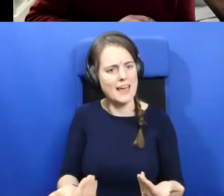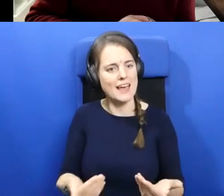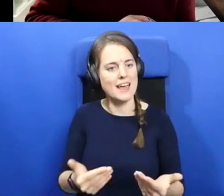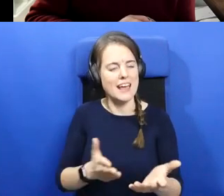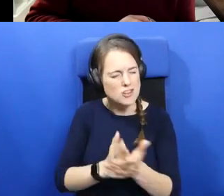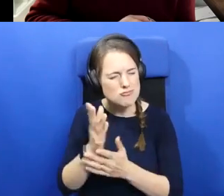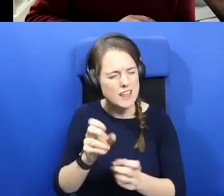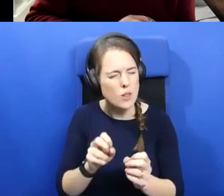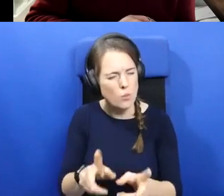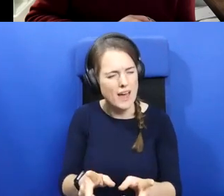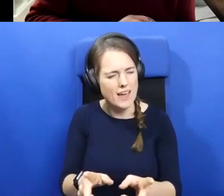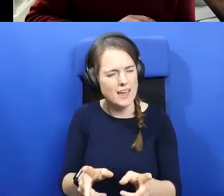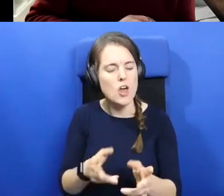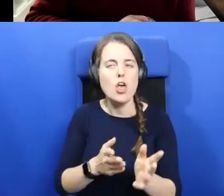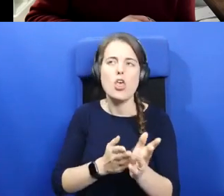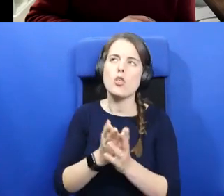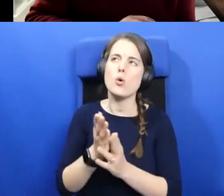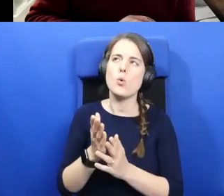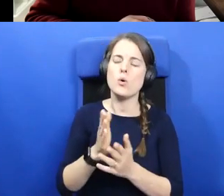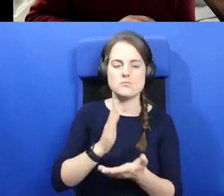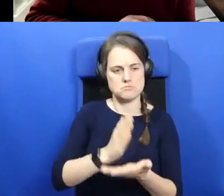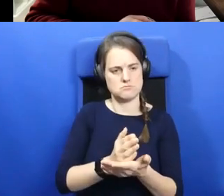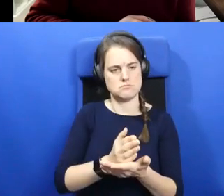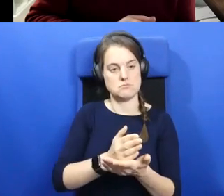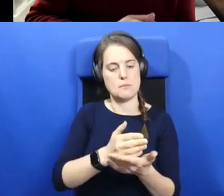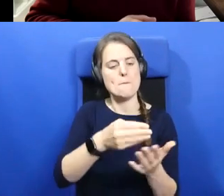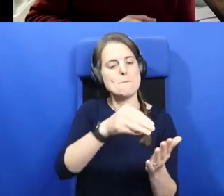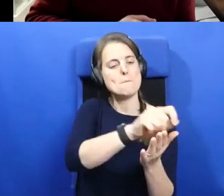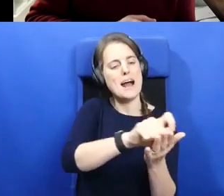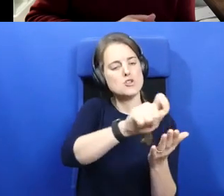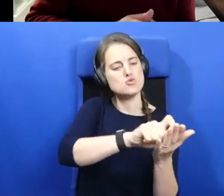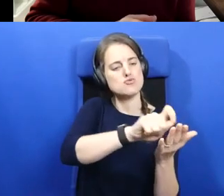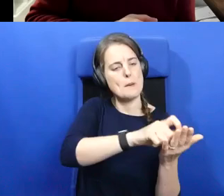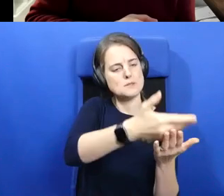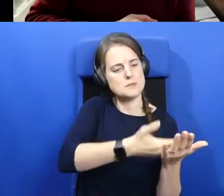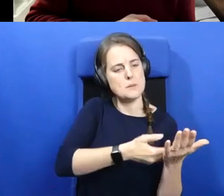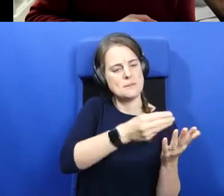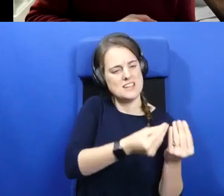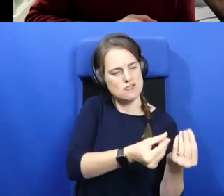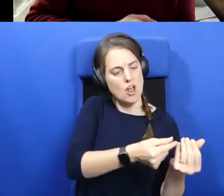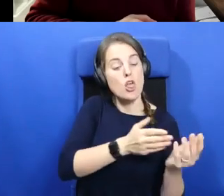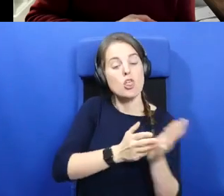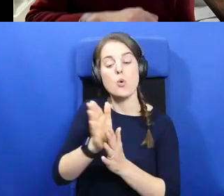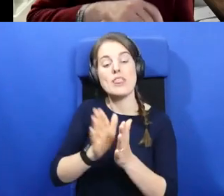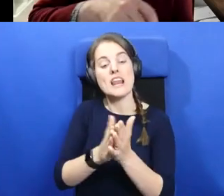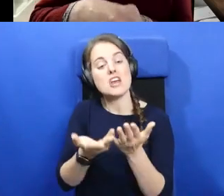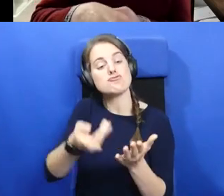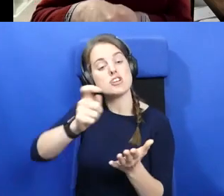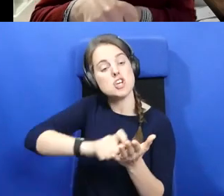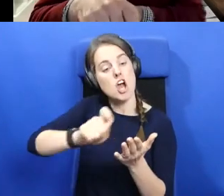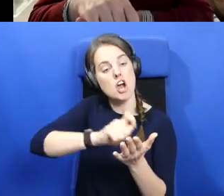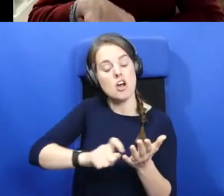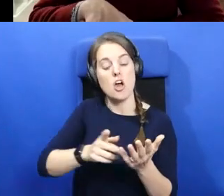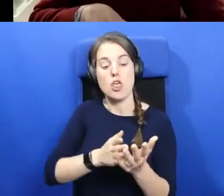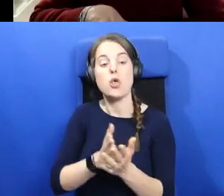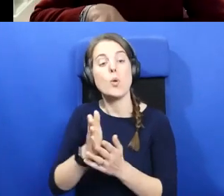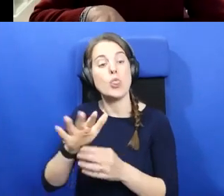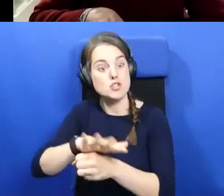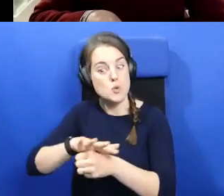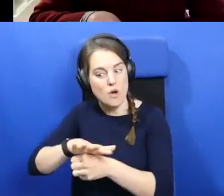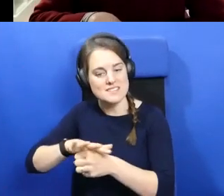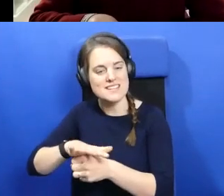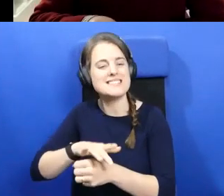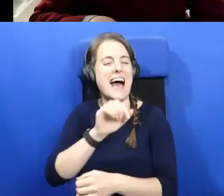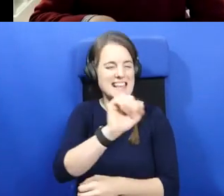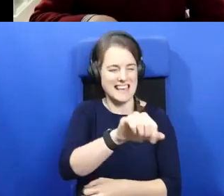way through certainly our manuscript material, through our literature, through our sources. And as you said, Alva, which are so important that